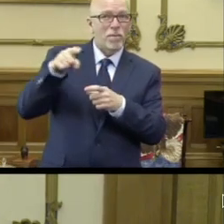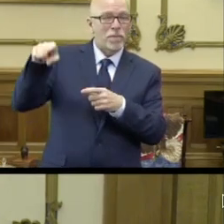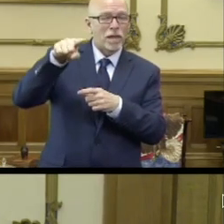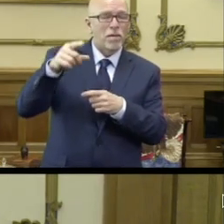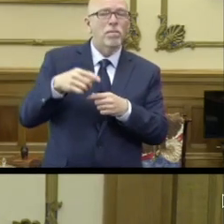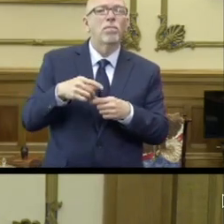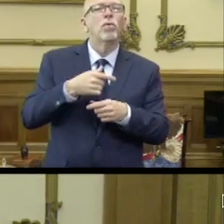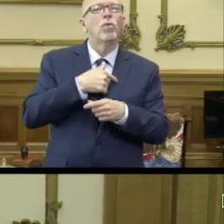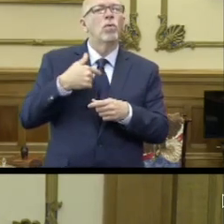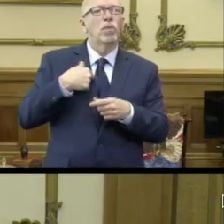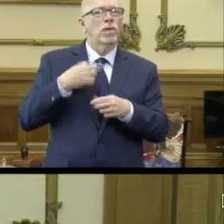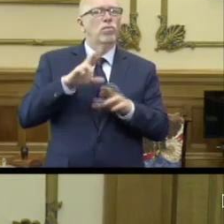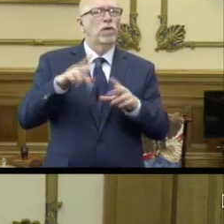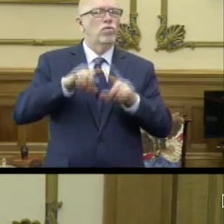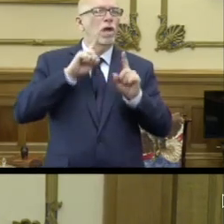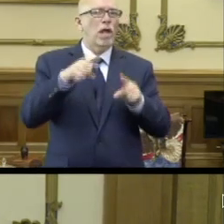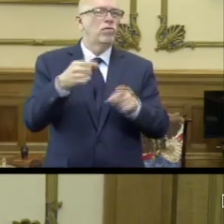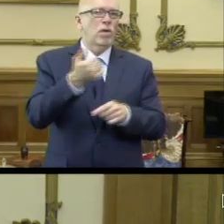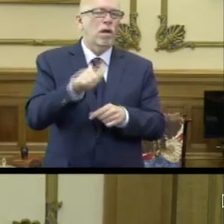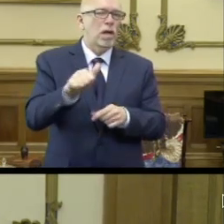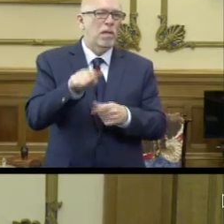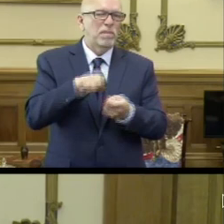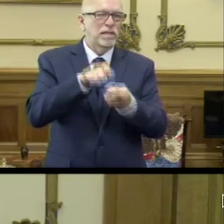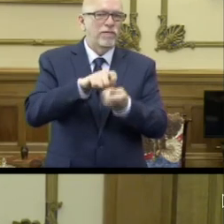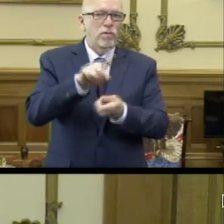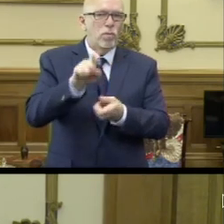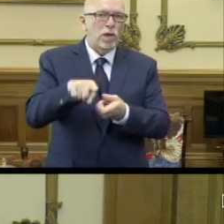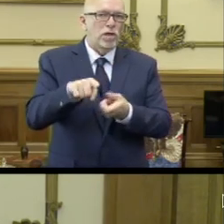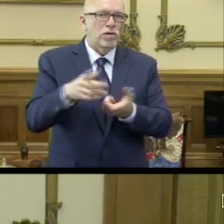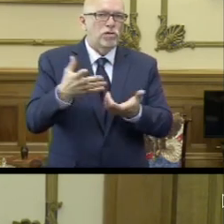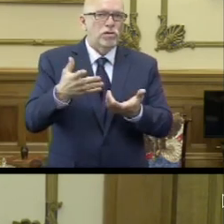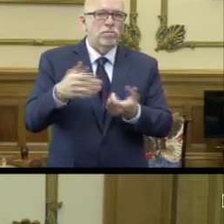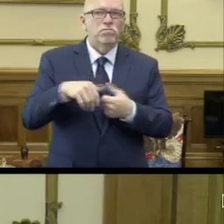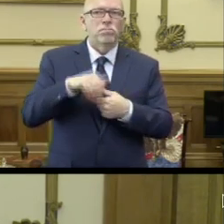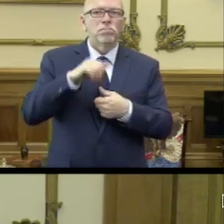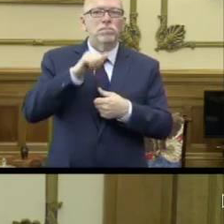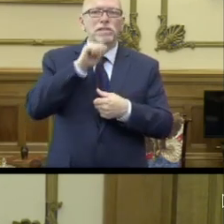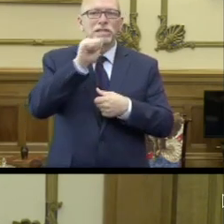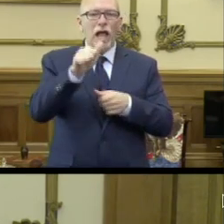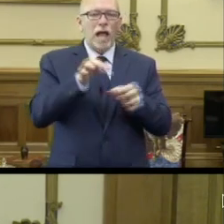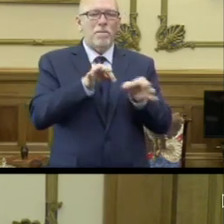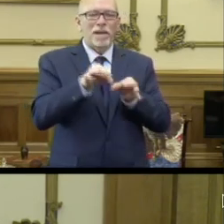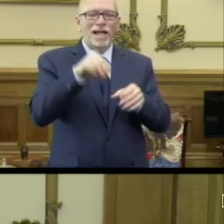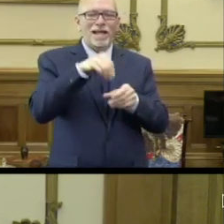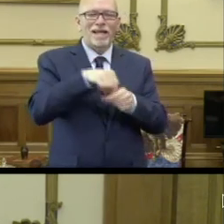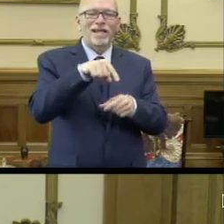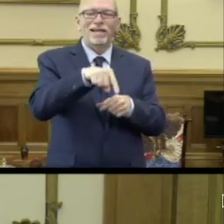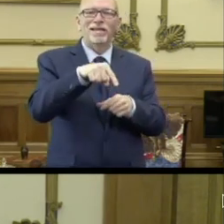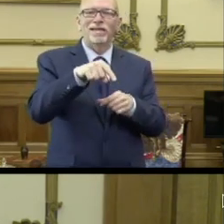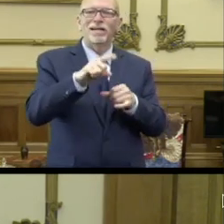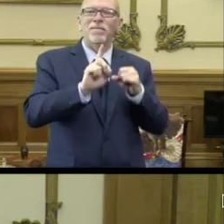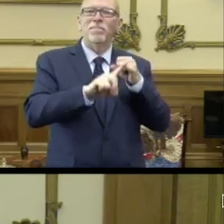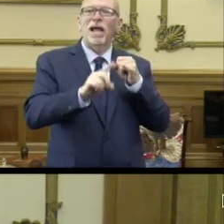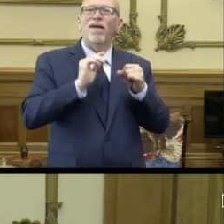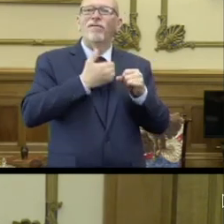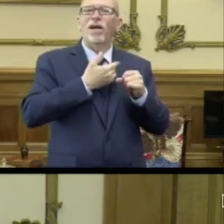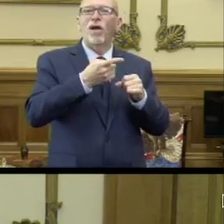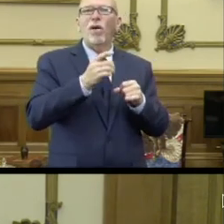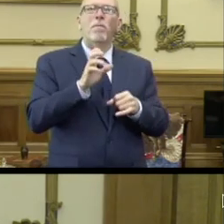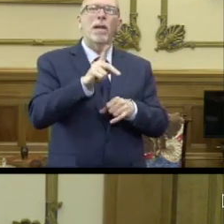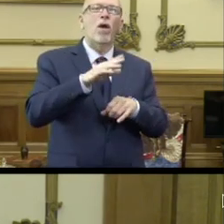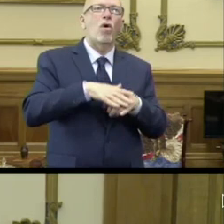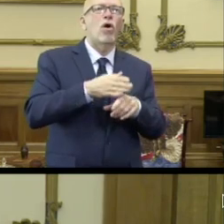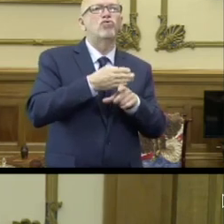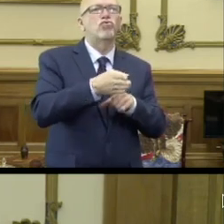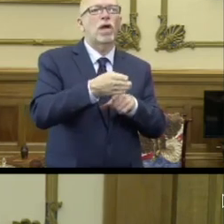as well, we stand ready to answer any specific question that's not detailed in the back of our backontrack